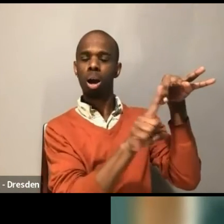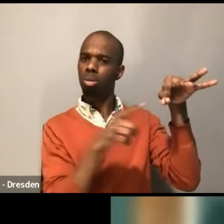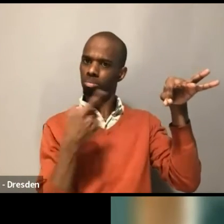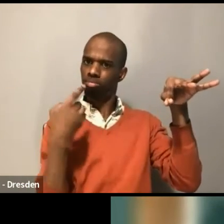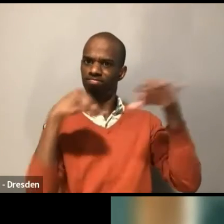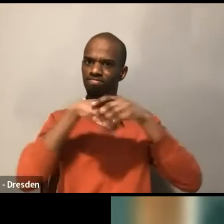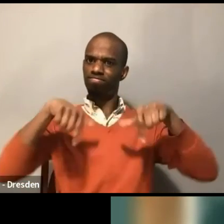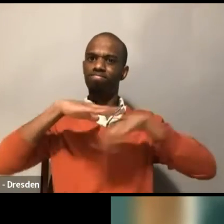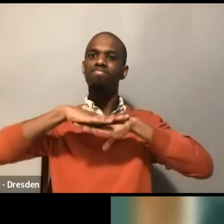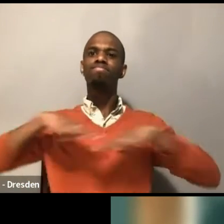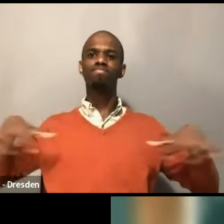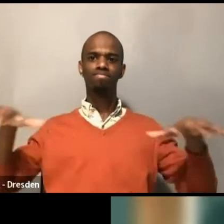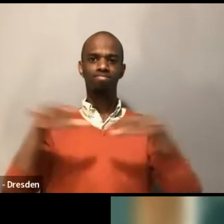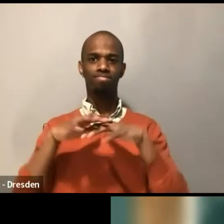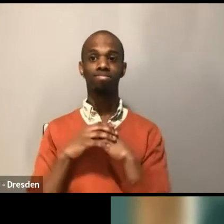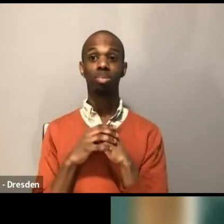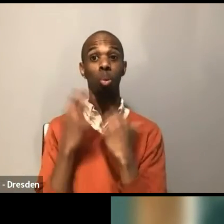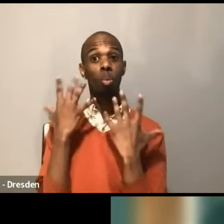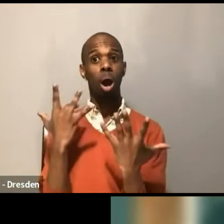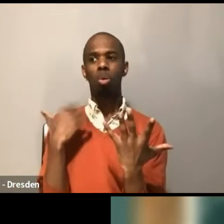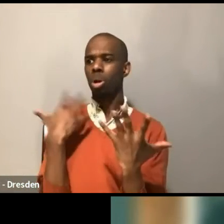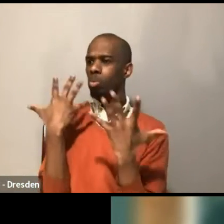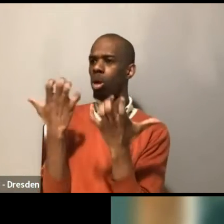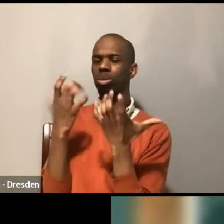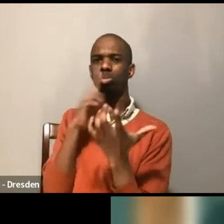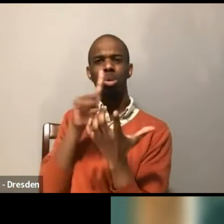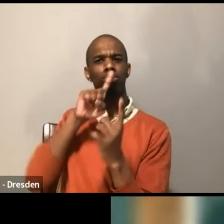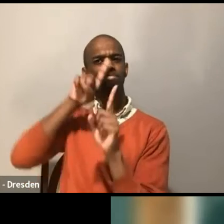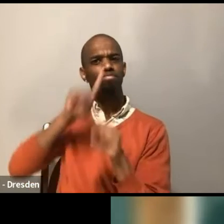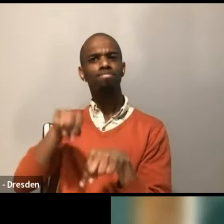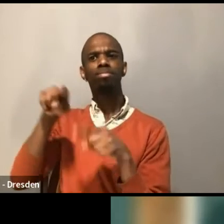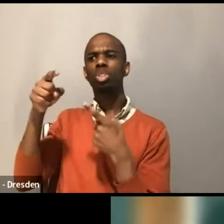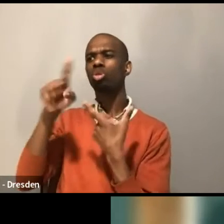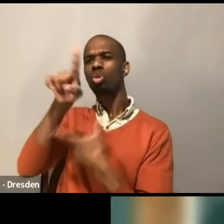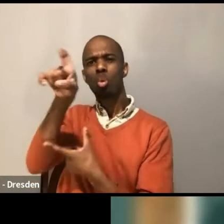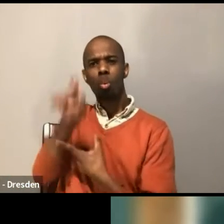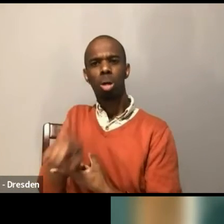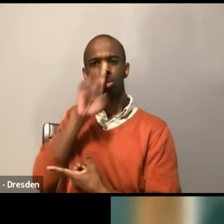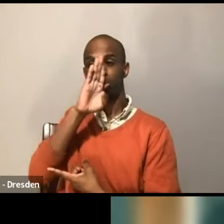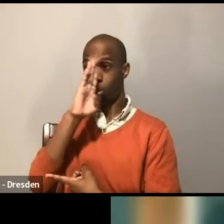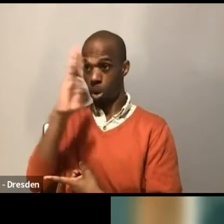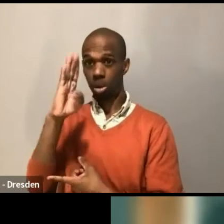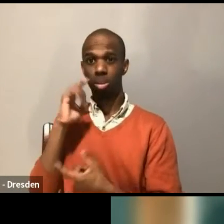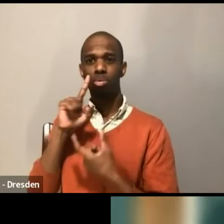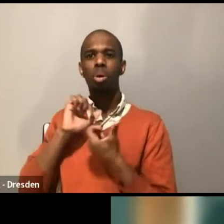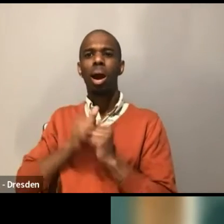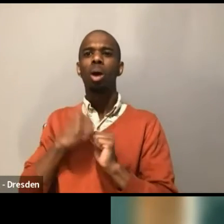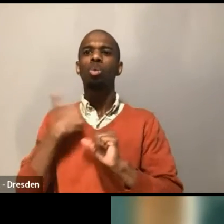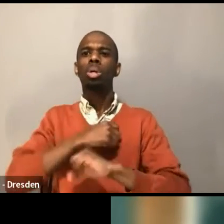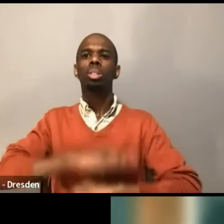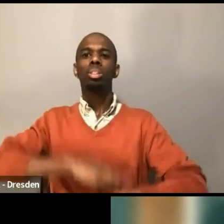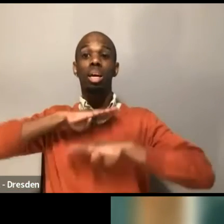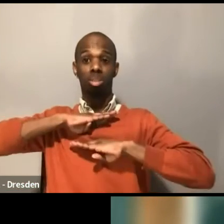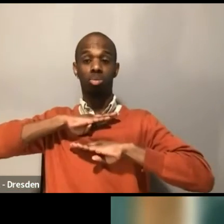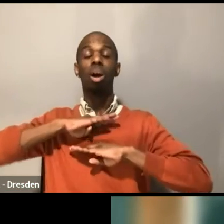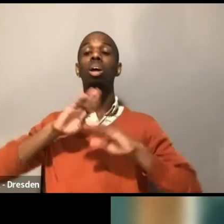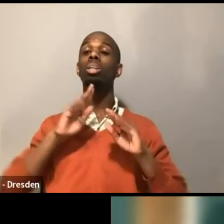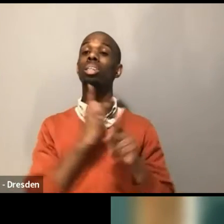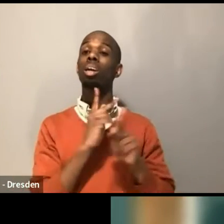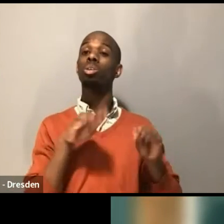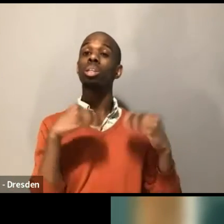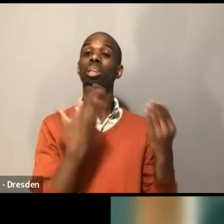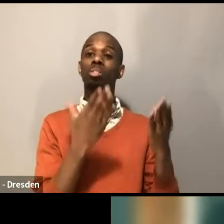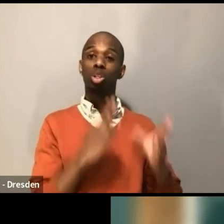to answer the directly, the questions that you have on how to approach caregiver support from a producer perspective. Roberta,